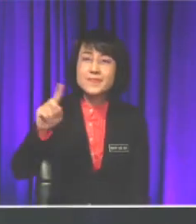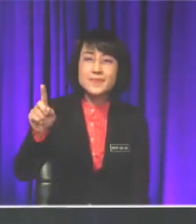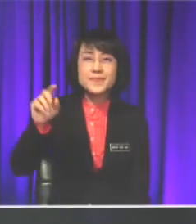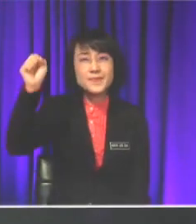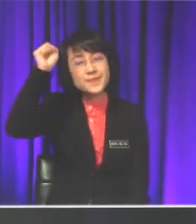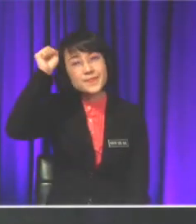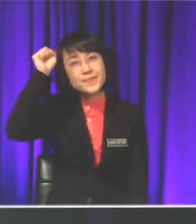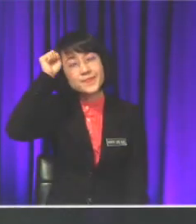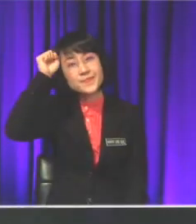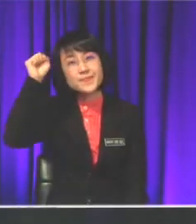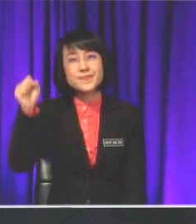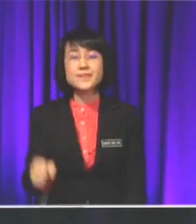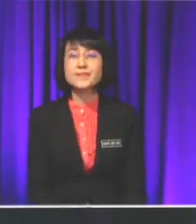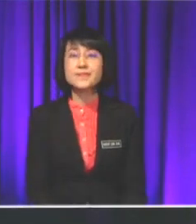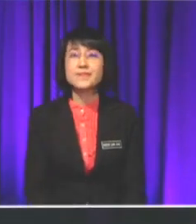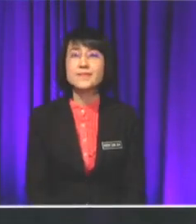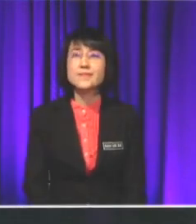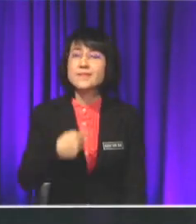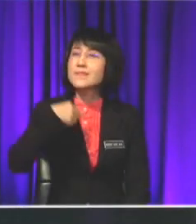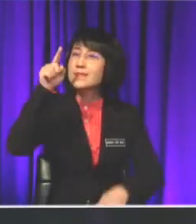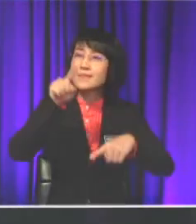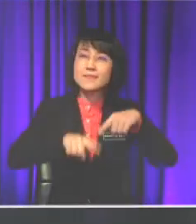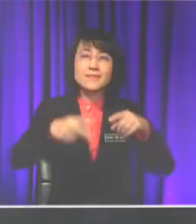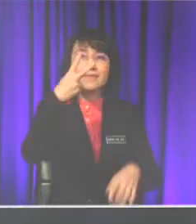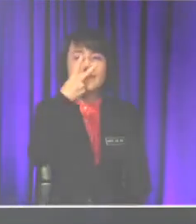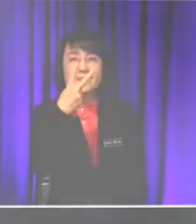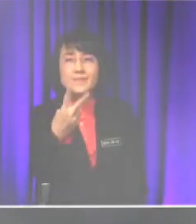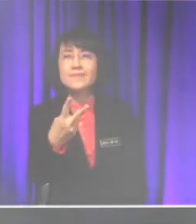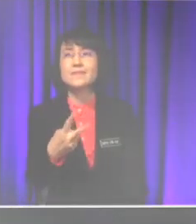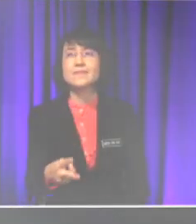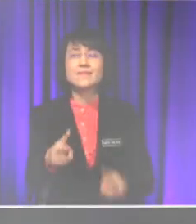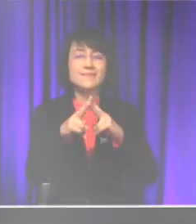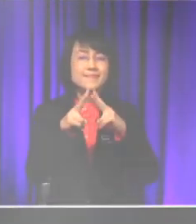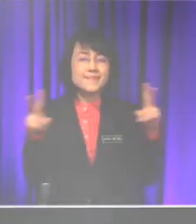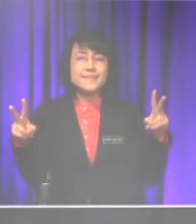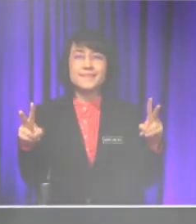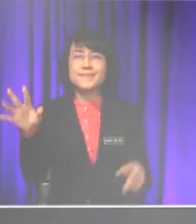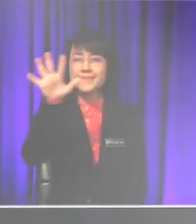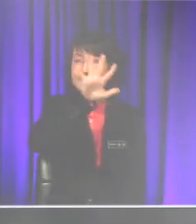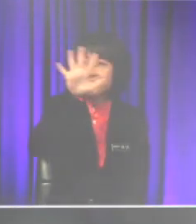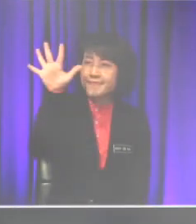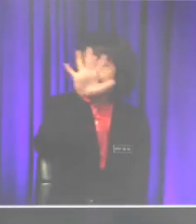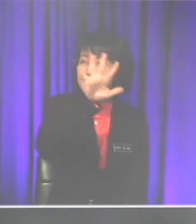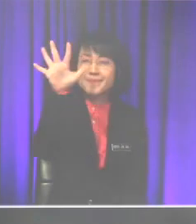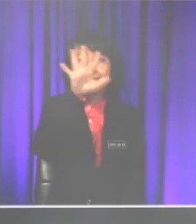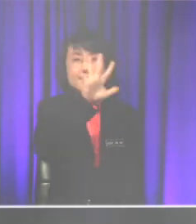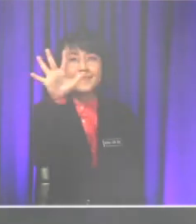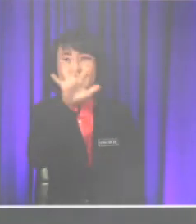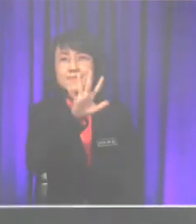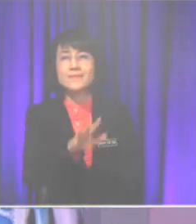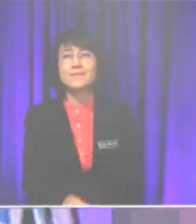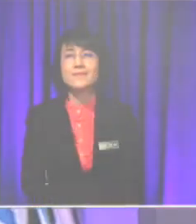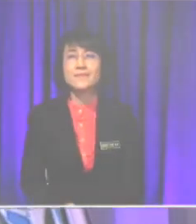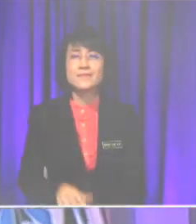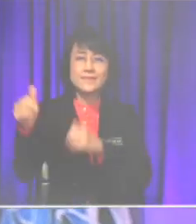Sean, are you okay? I don't know why, but I can't see you It's just so I can't see you as well, right Why is it so hazy? I don't know, it's our air being